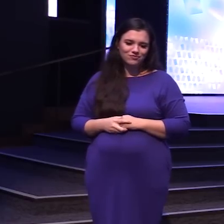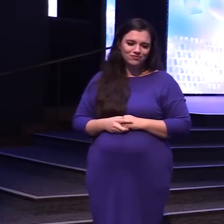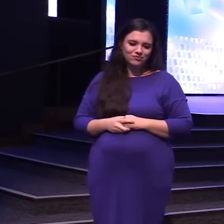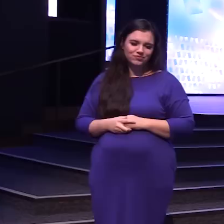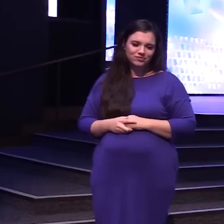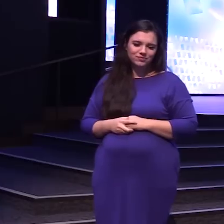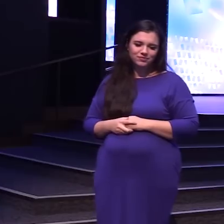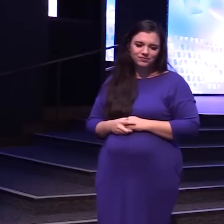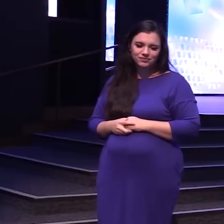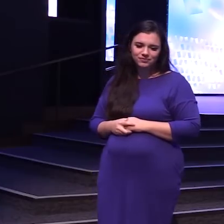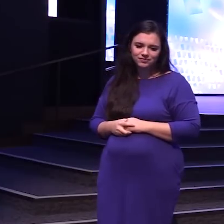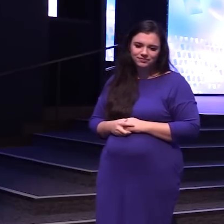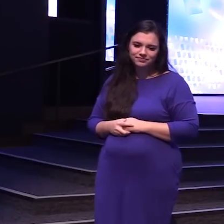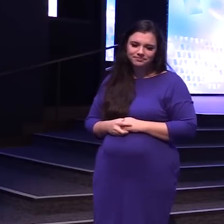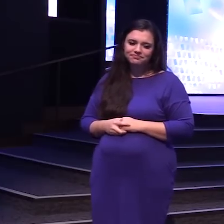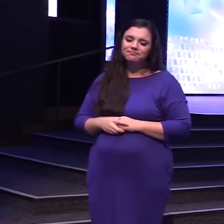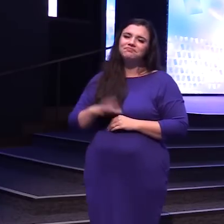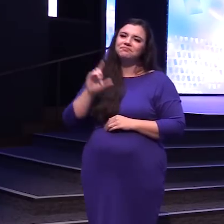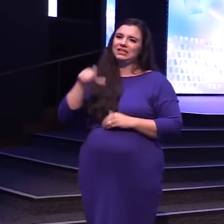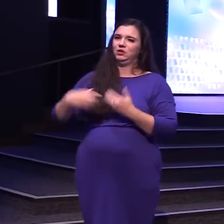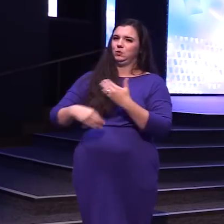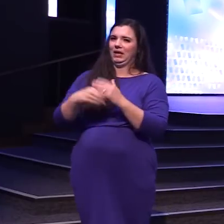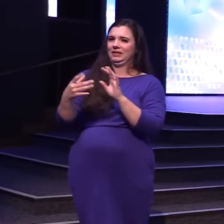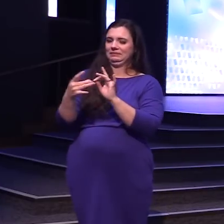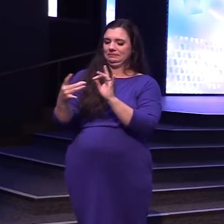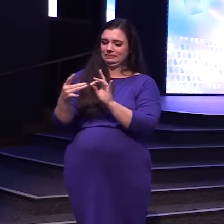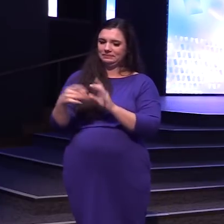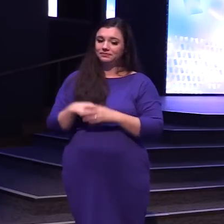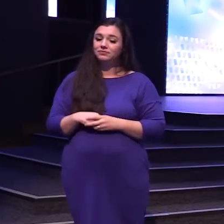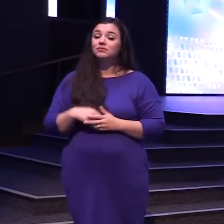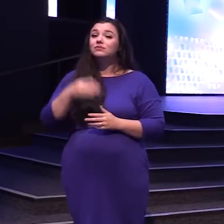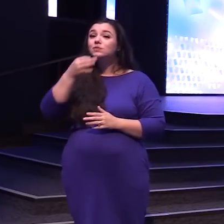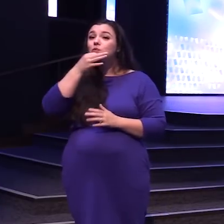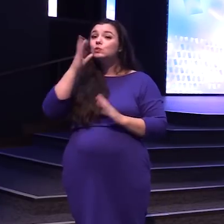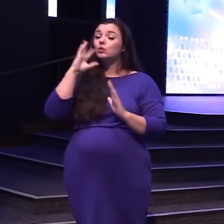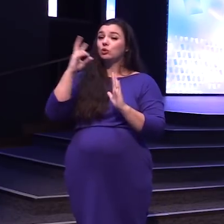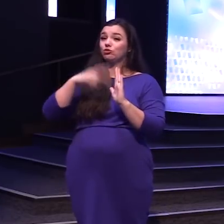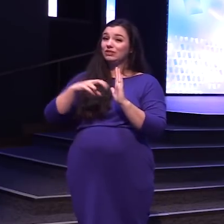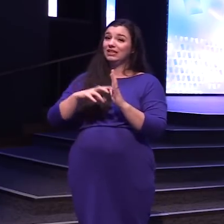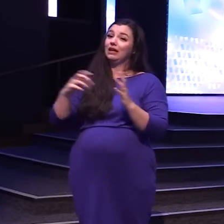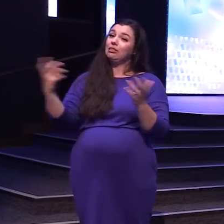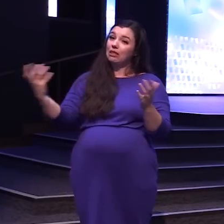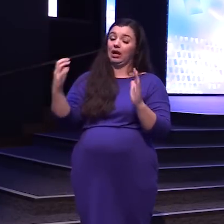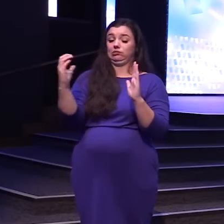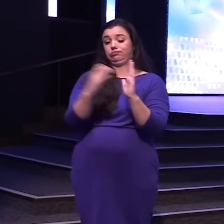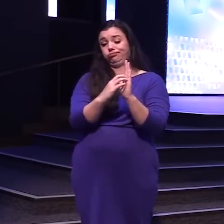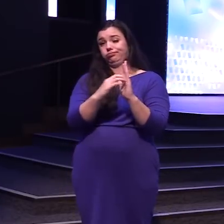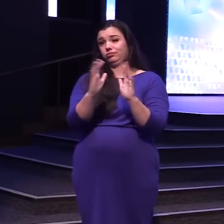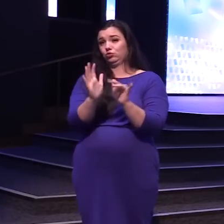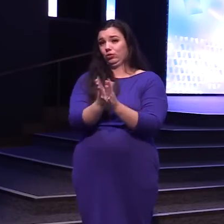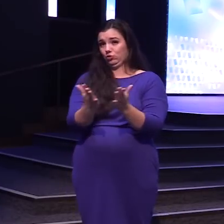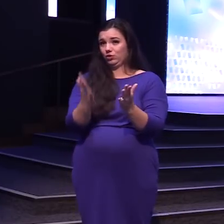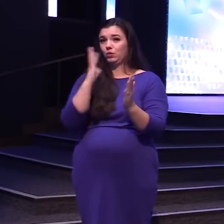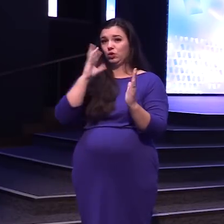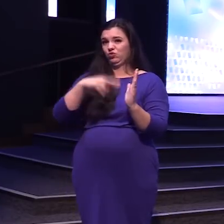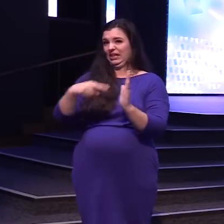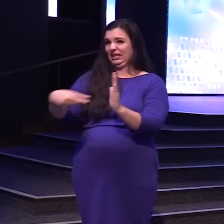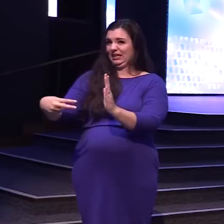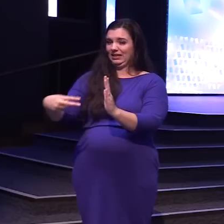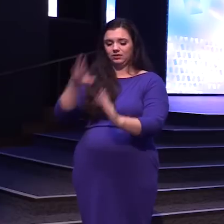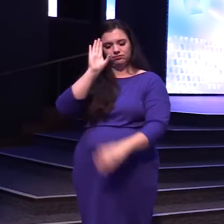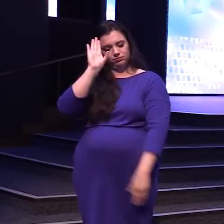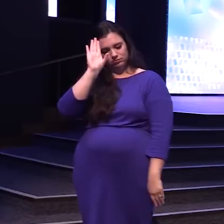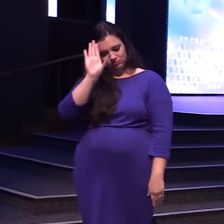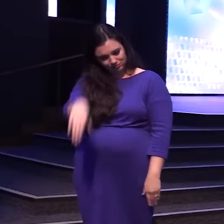Now I need to disclaimer I'm about to read A big chunk of scripture All at once